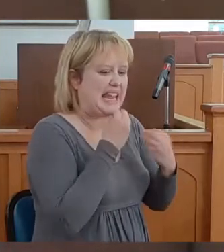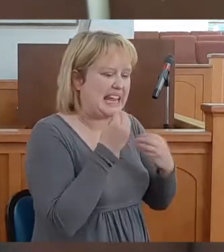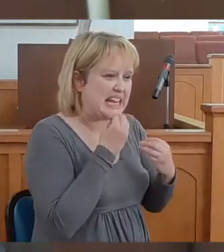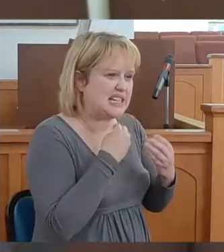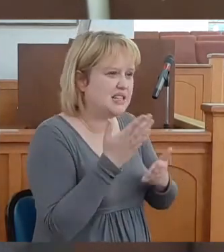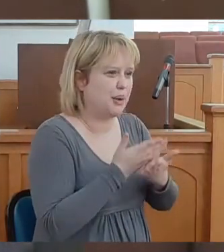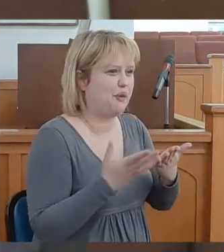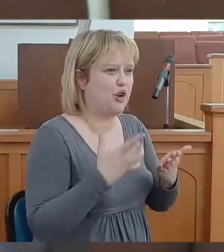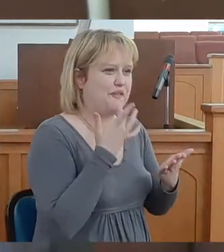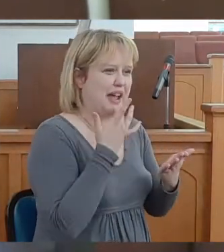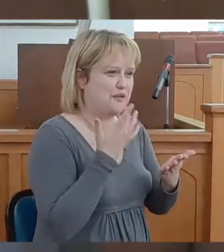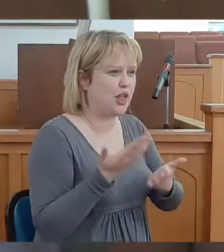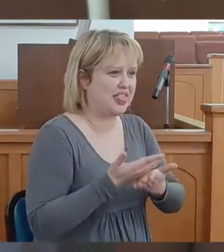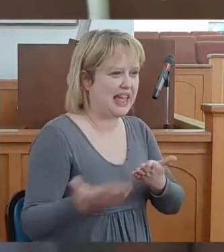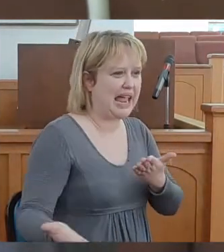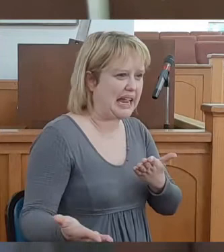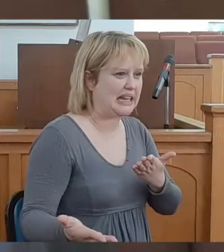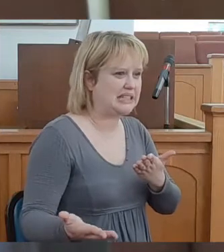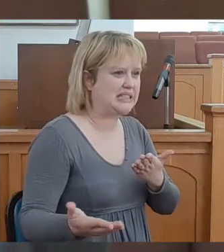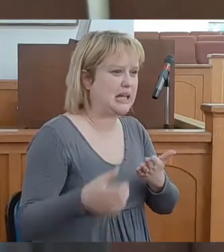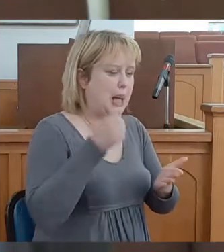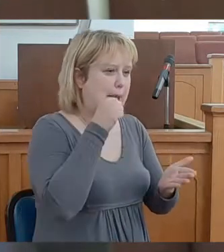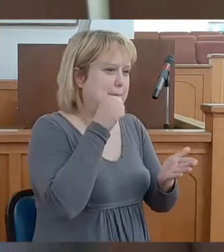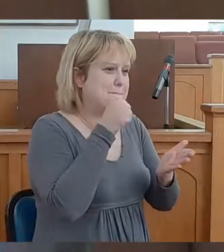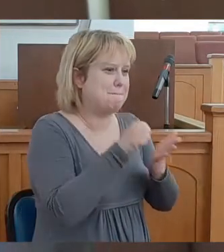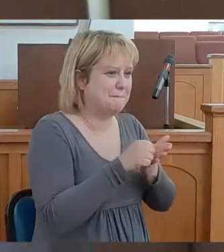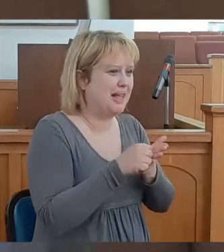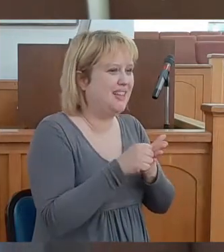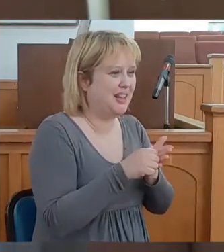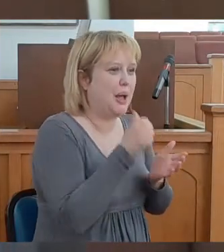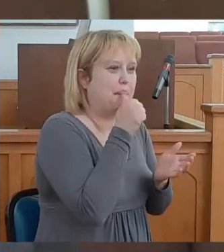favorite food peanut butter and crackers.